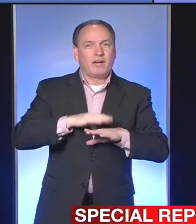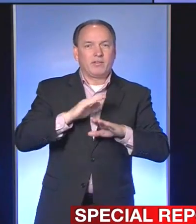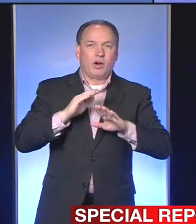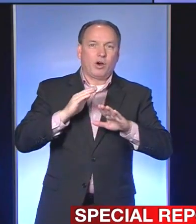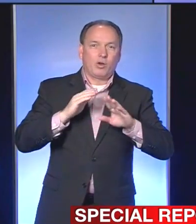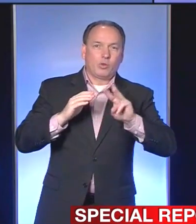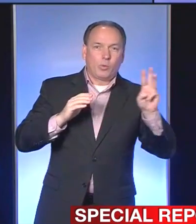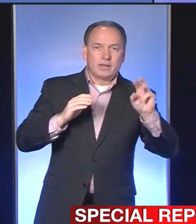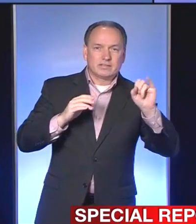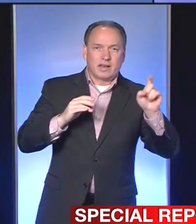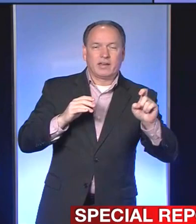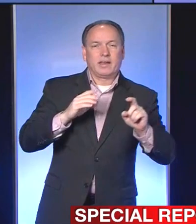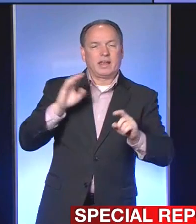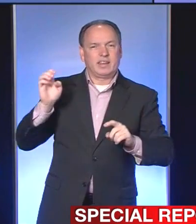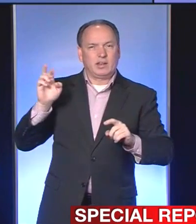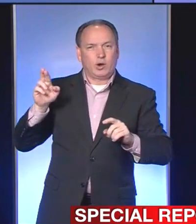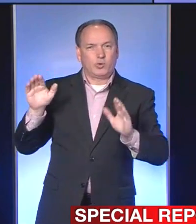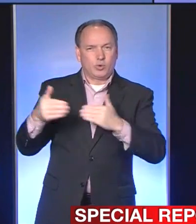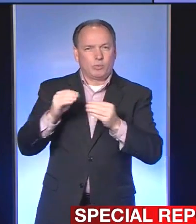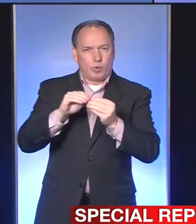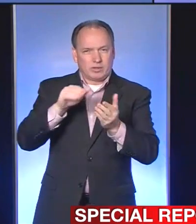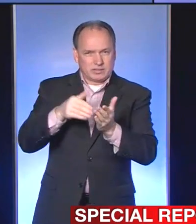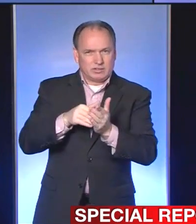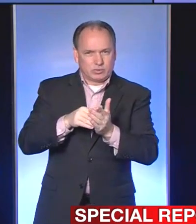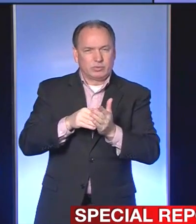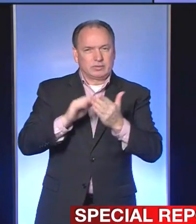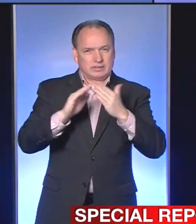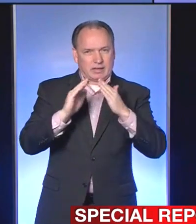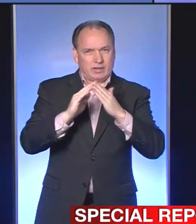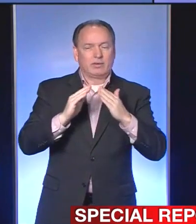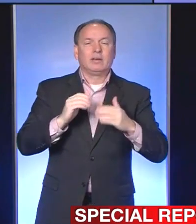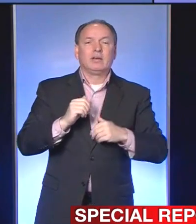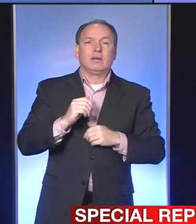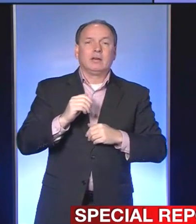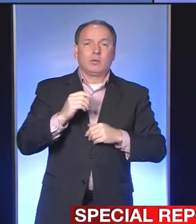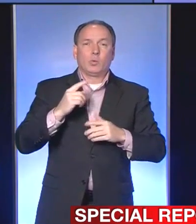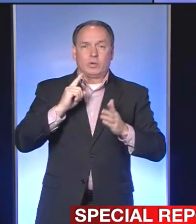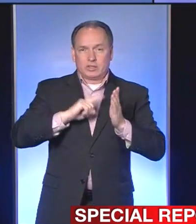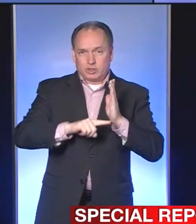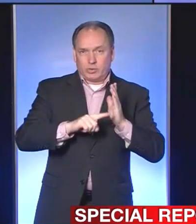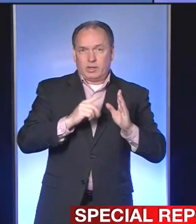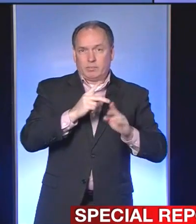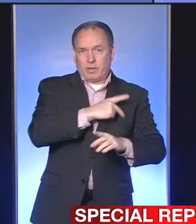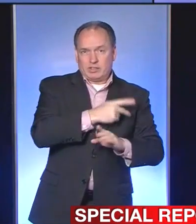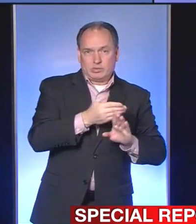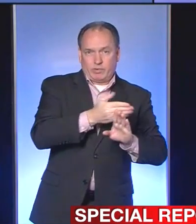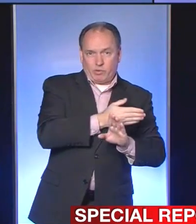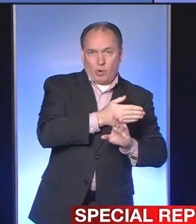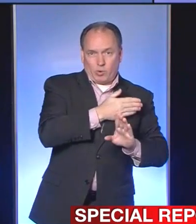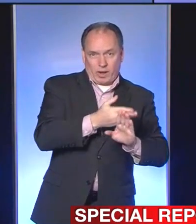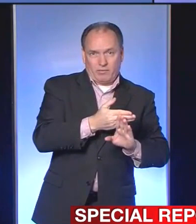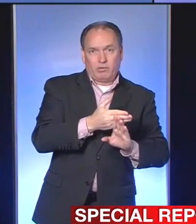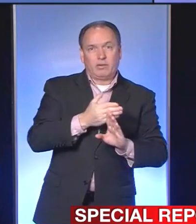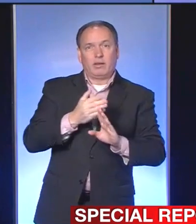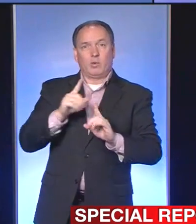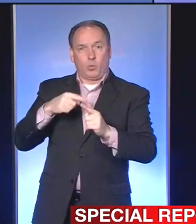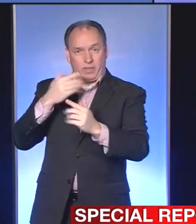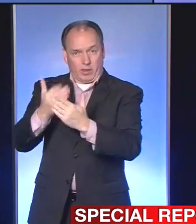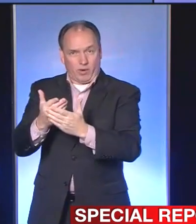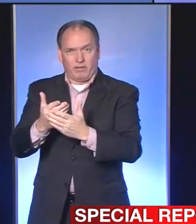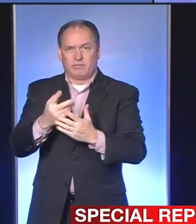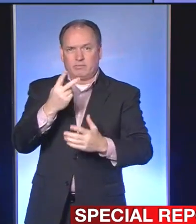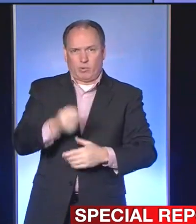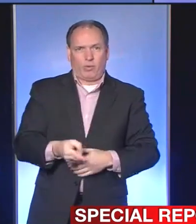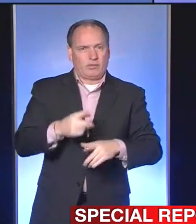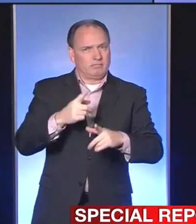department, which is more central. We screen patients prior to arrival. We screen patients on arrival. And so these facilities are very